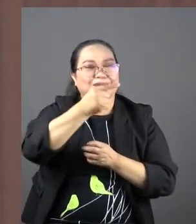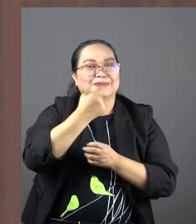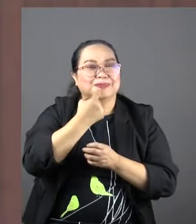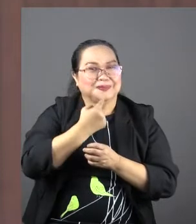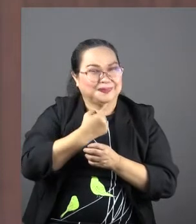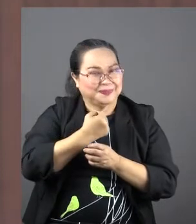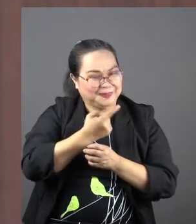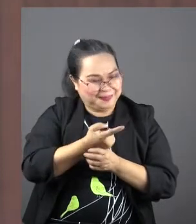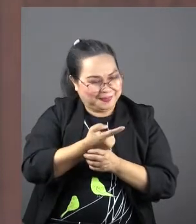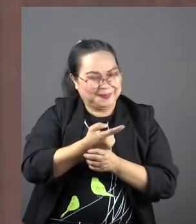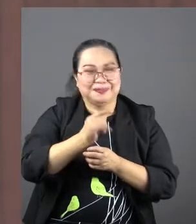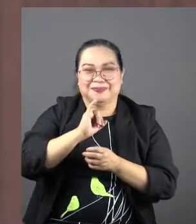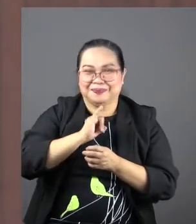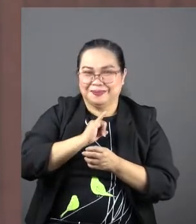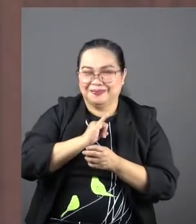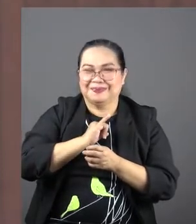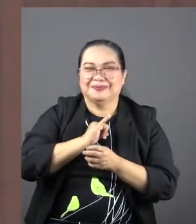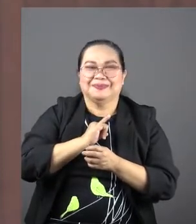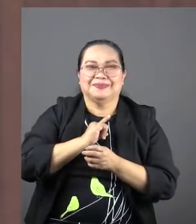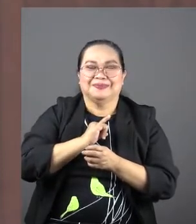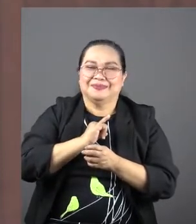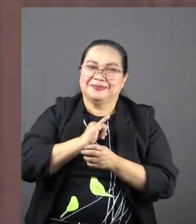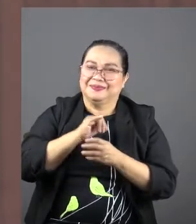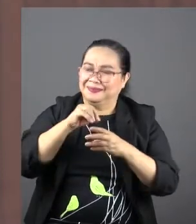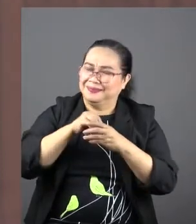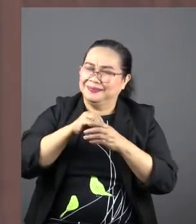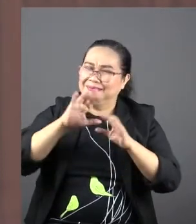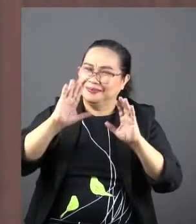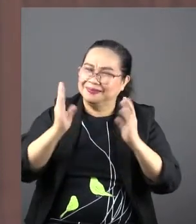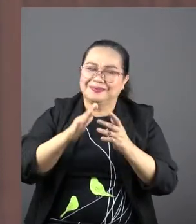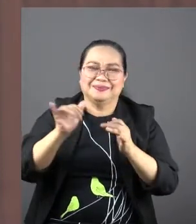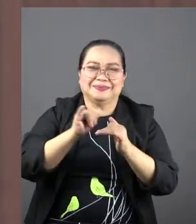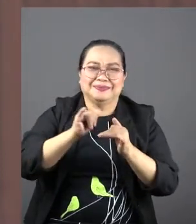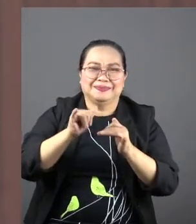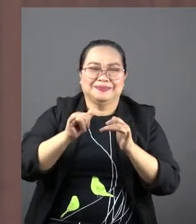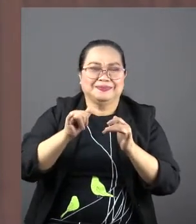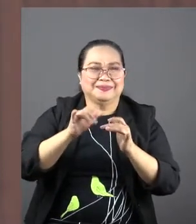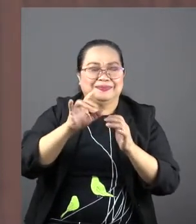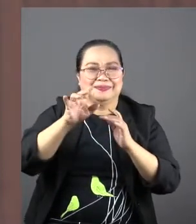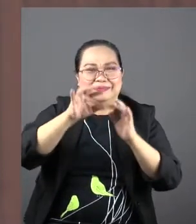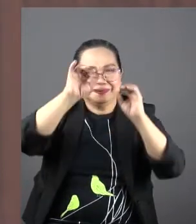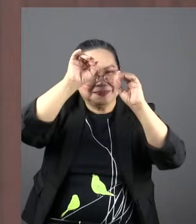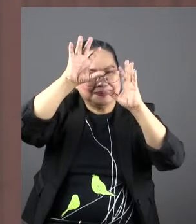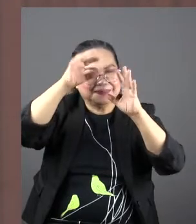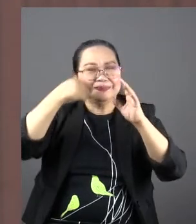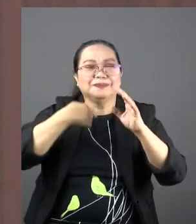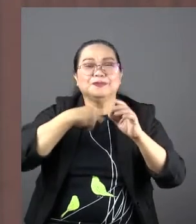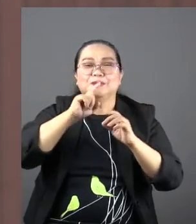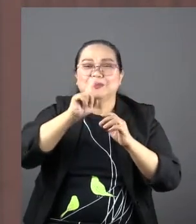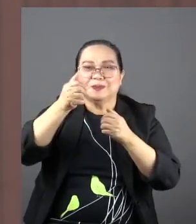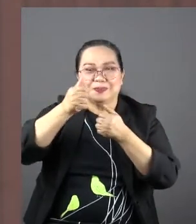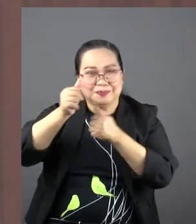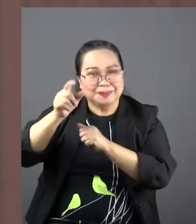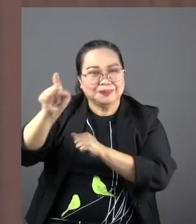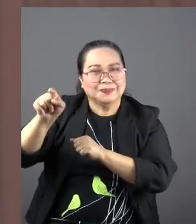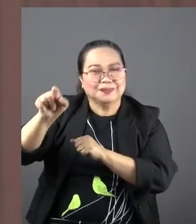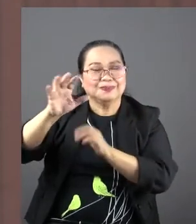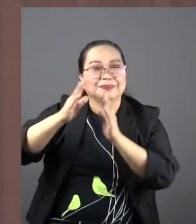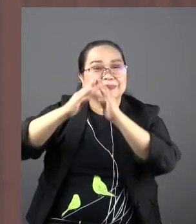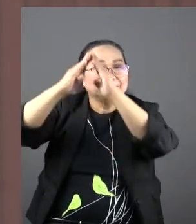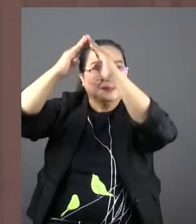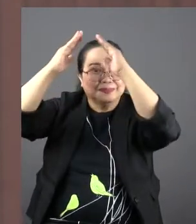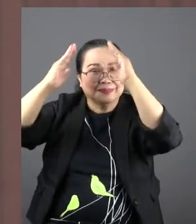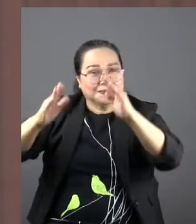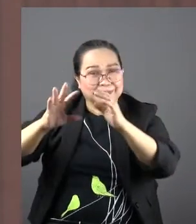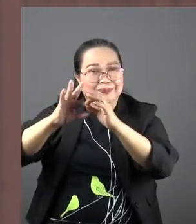I am, I have been in a sense remiss with regards to my father but I am actually in my father's